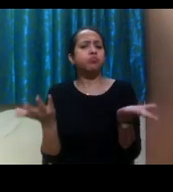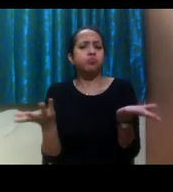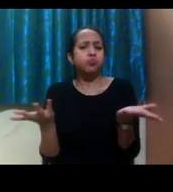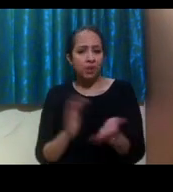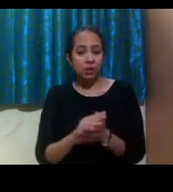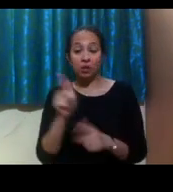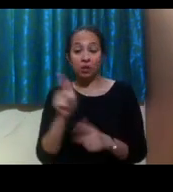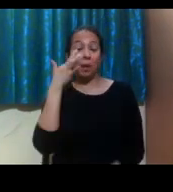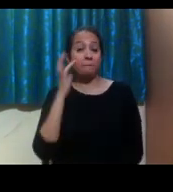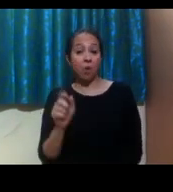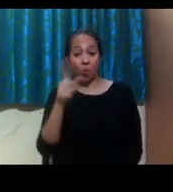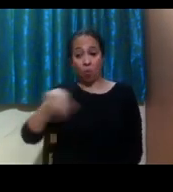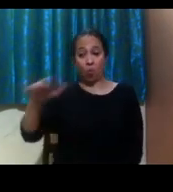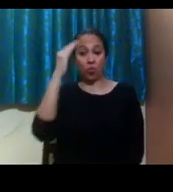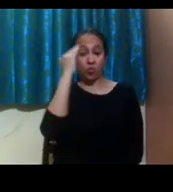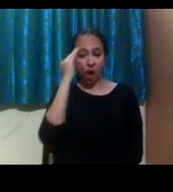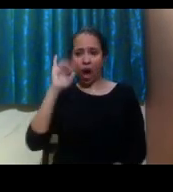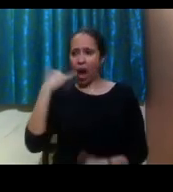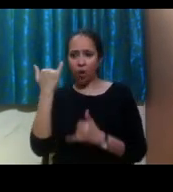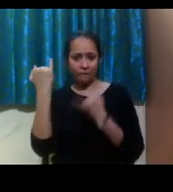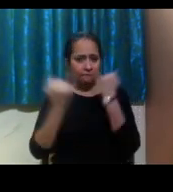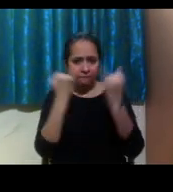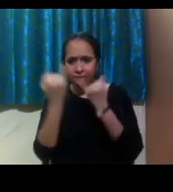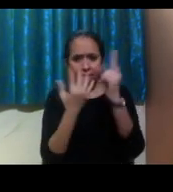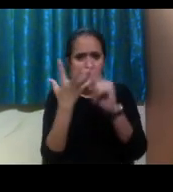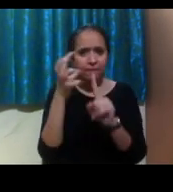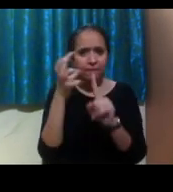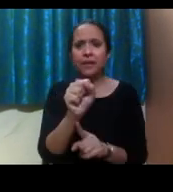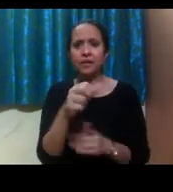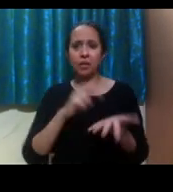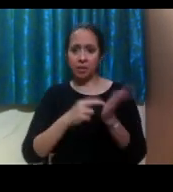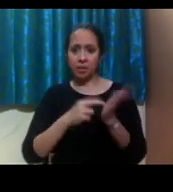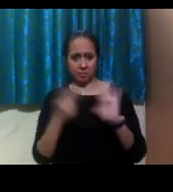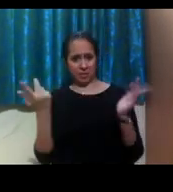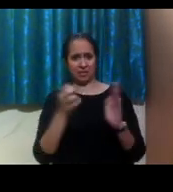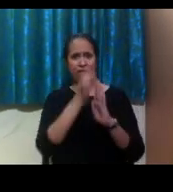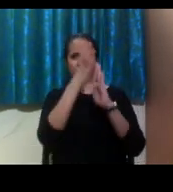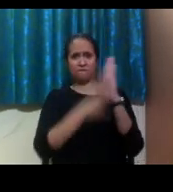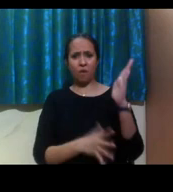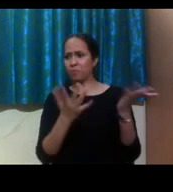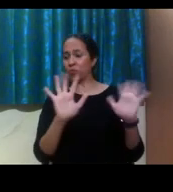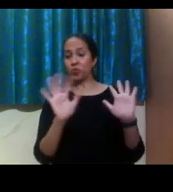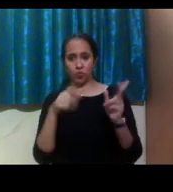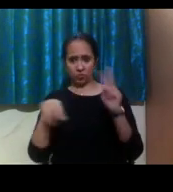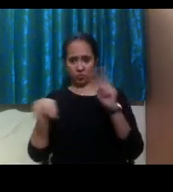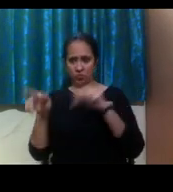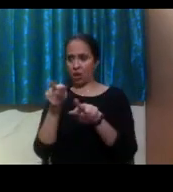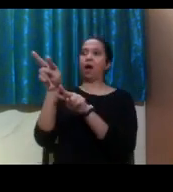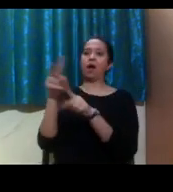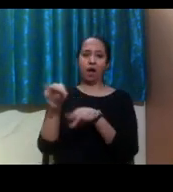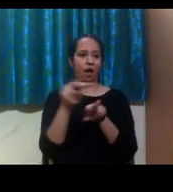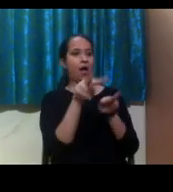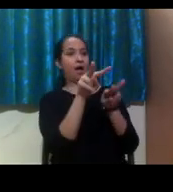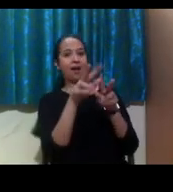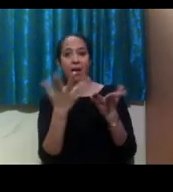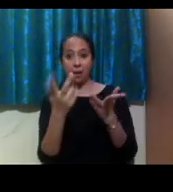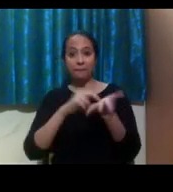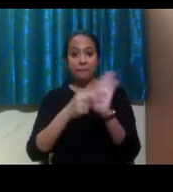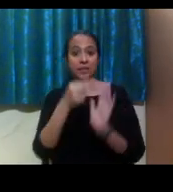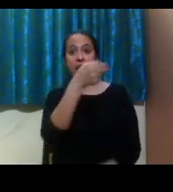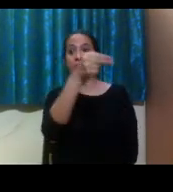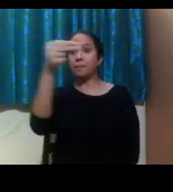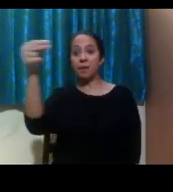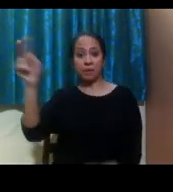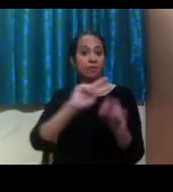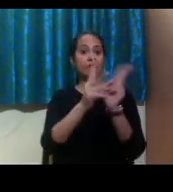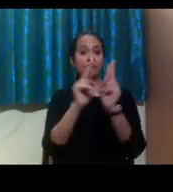important for you to know is just how to find it. Because there's not a standard name for our offices. You can see a whole variety of office names for the